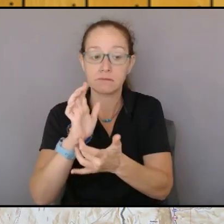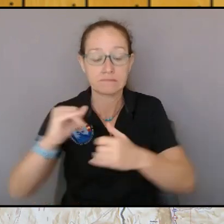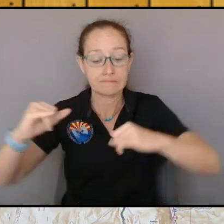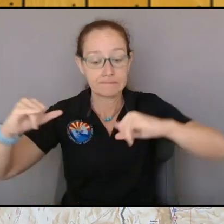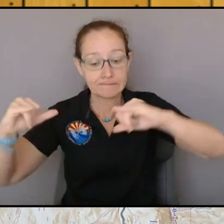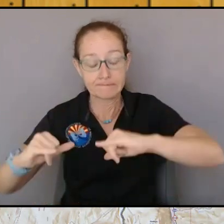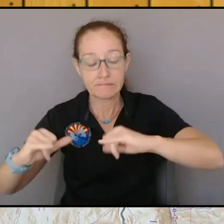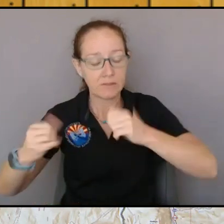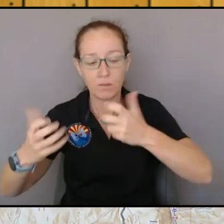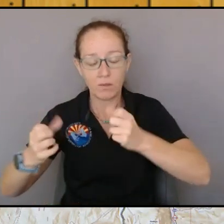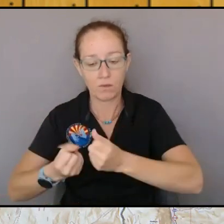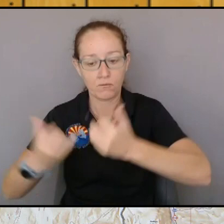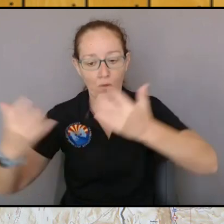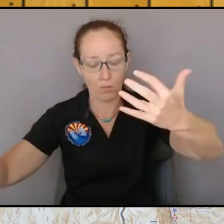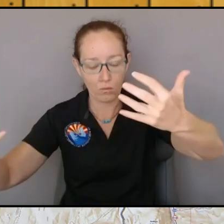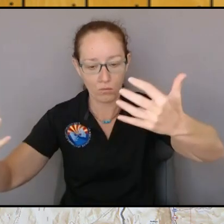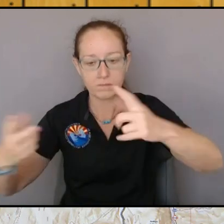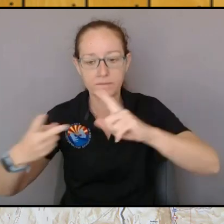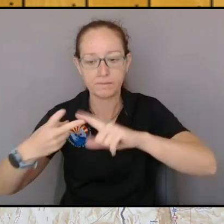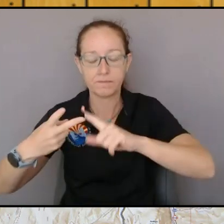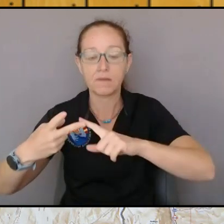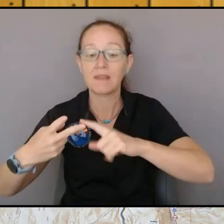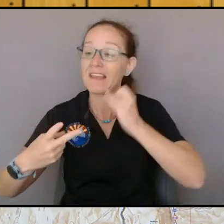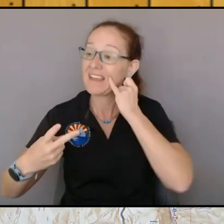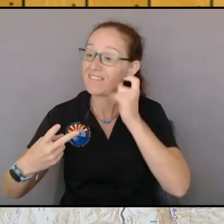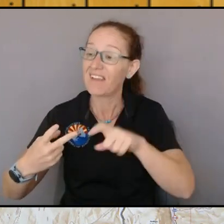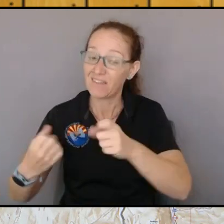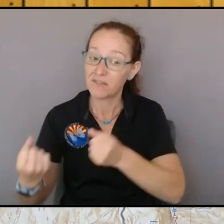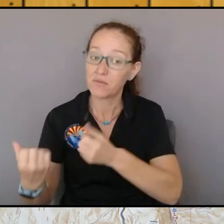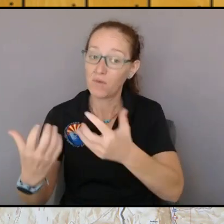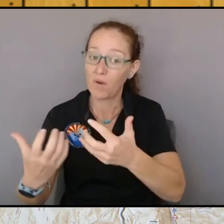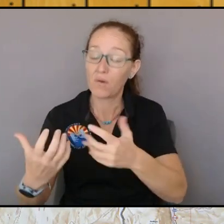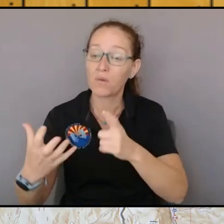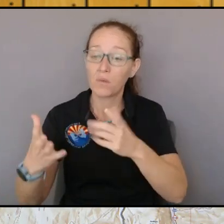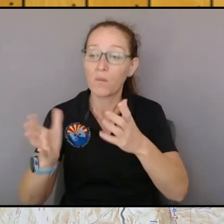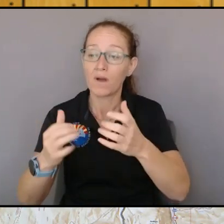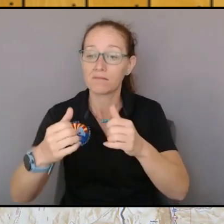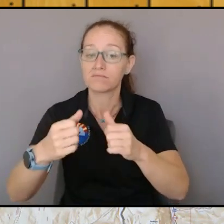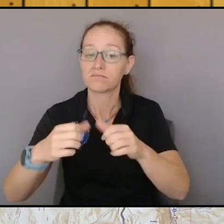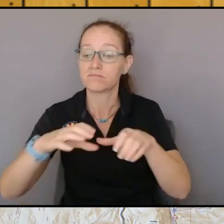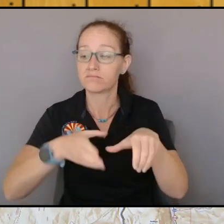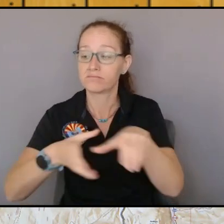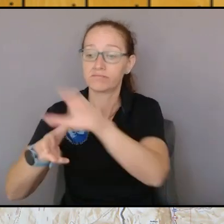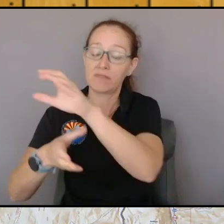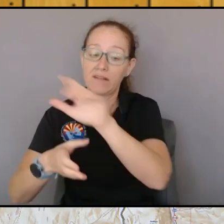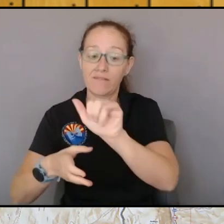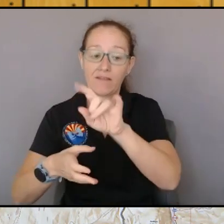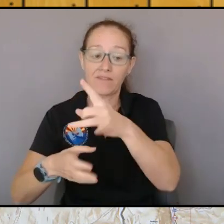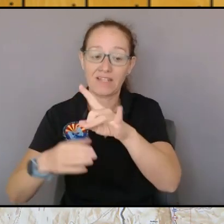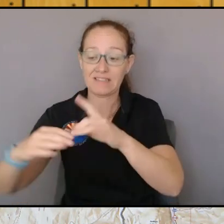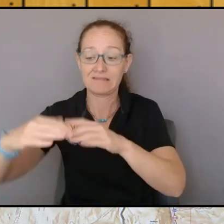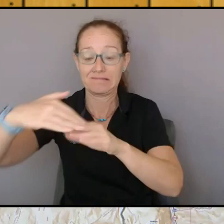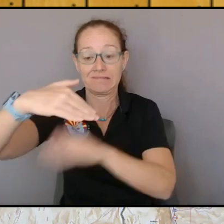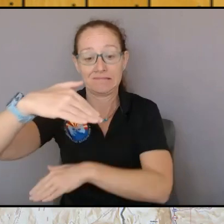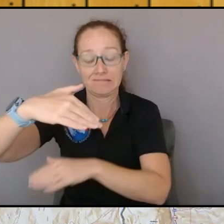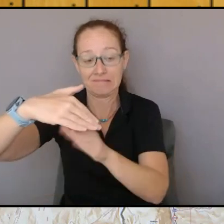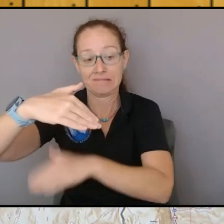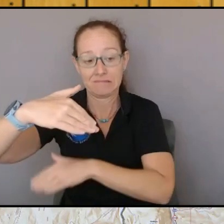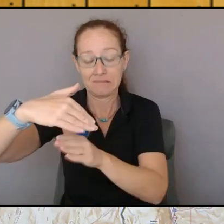the 518 if we do have to allow for some growth and and east of that line and then if we're not able to keep it south of the 518